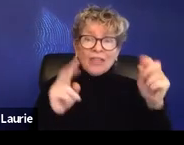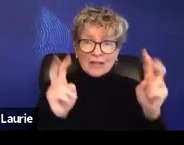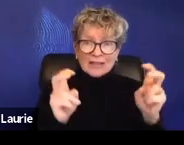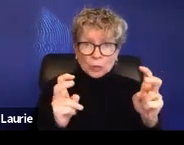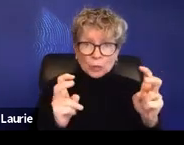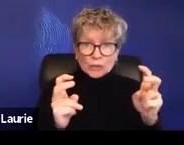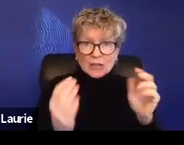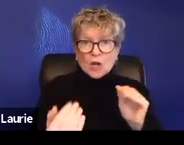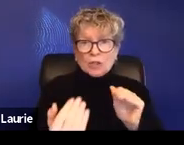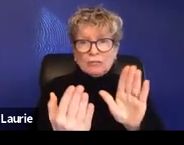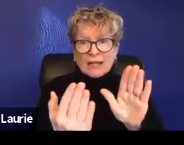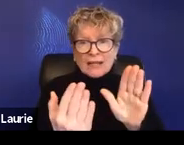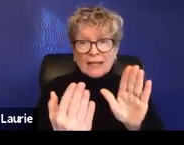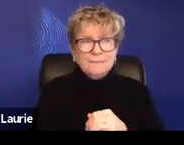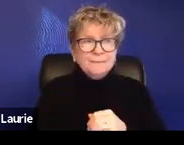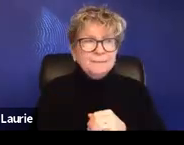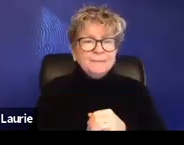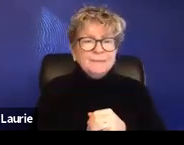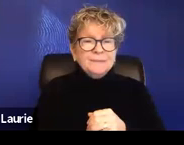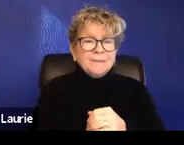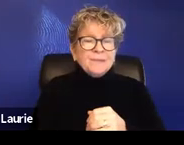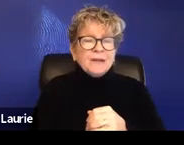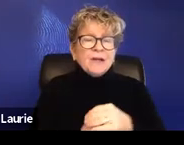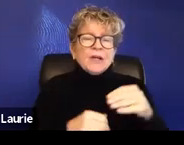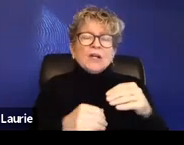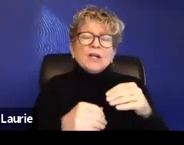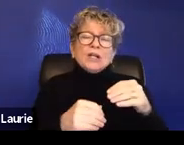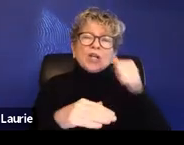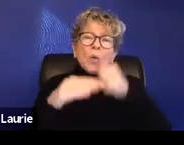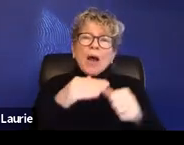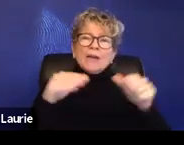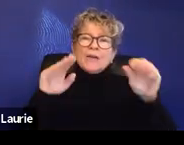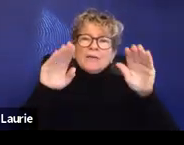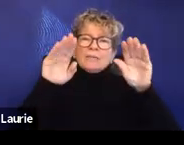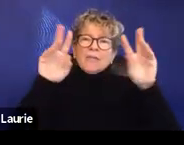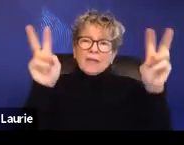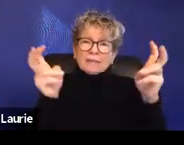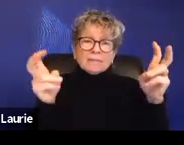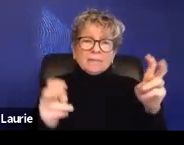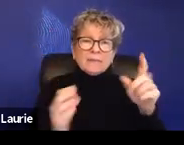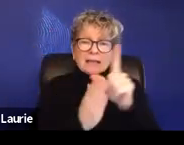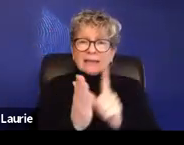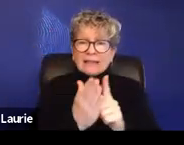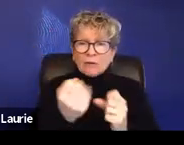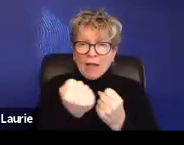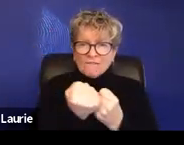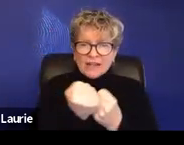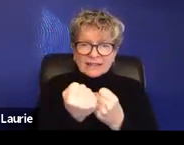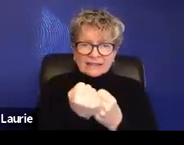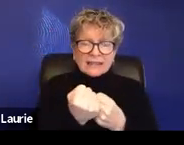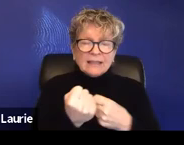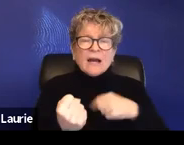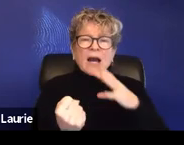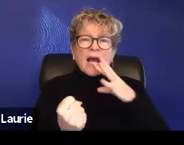so within legal advocacy, I'm going to talk about, um, I'm going to talk about the specific legal